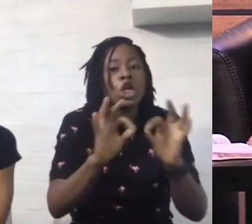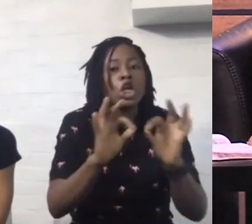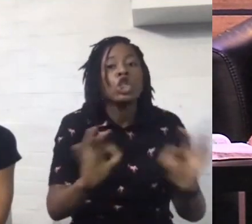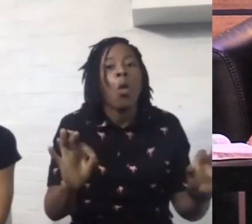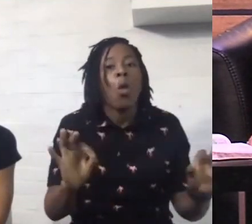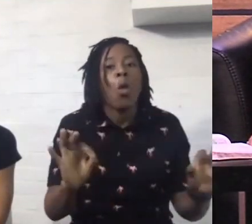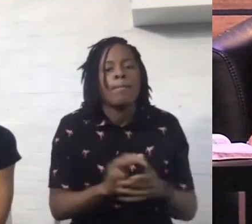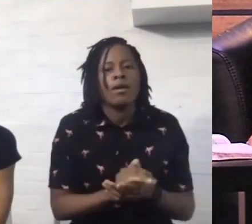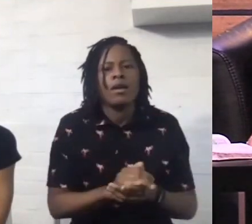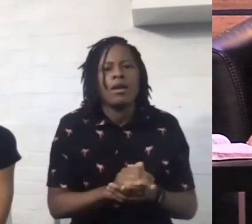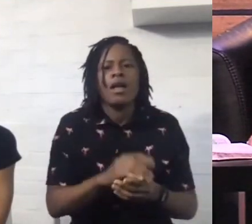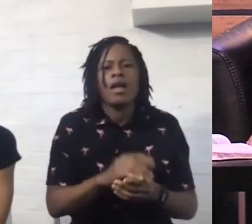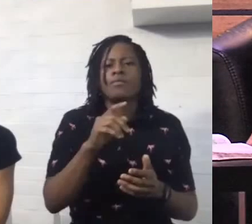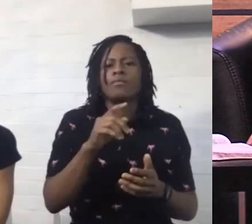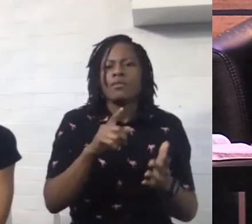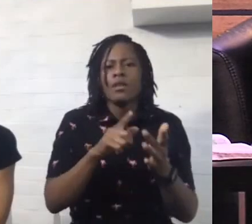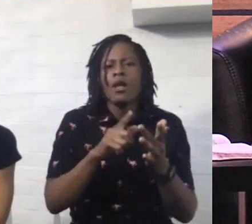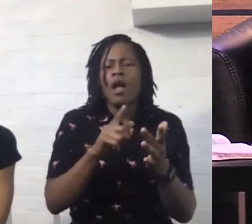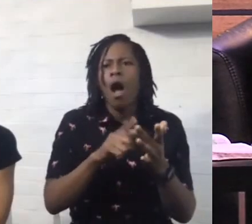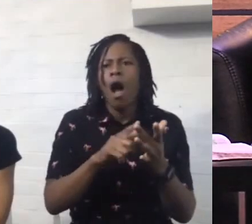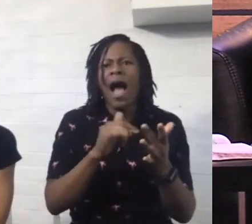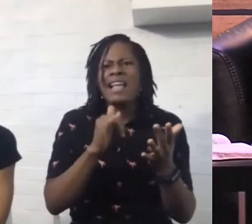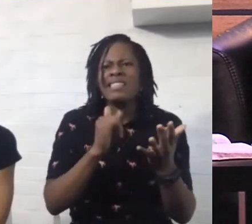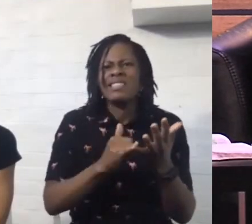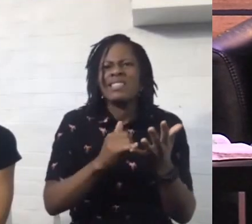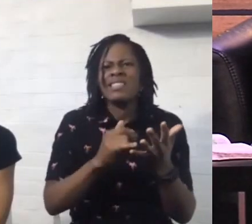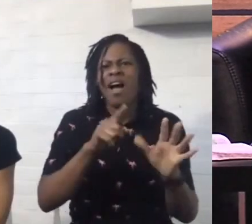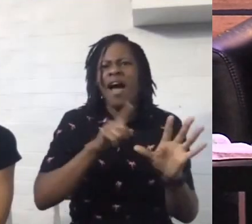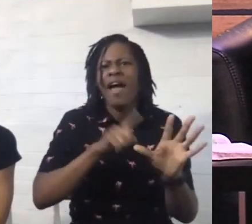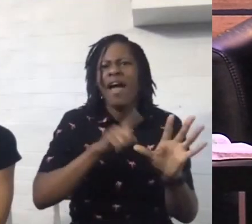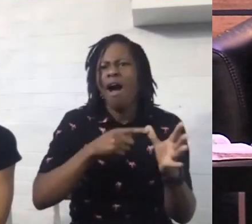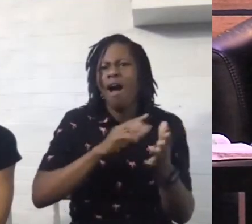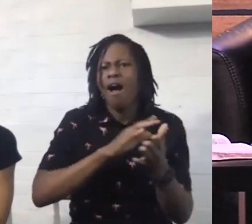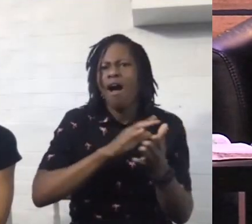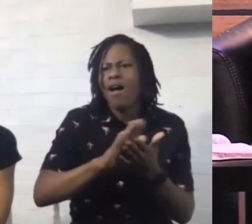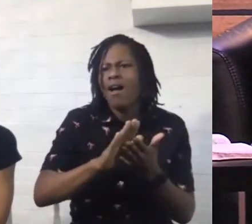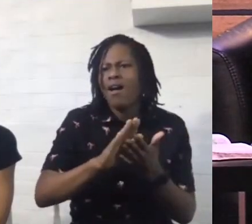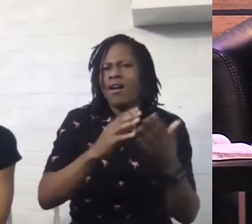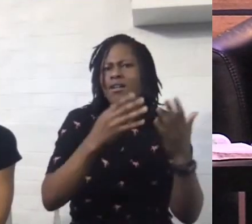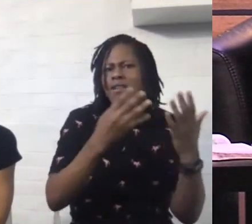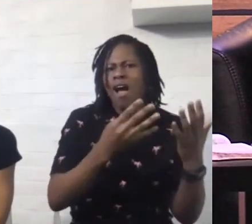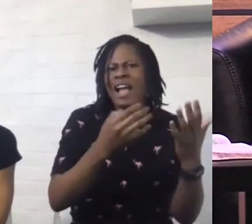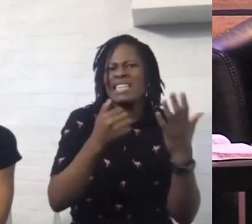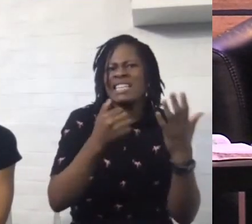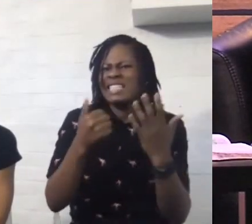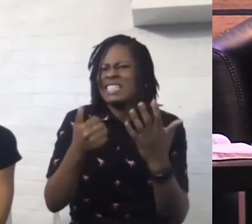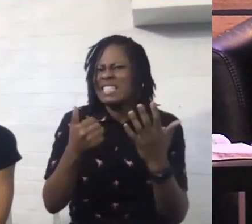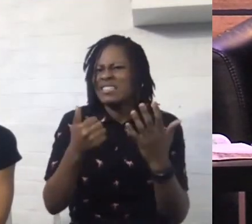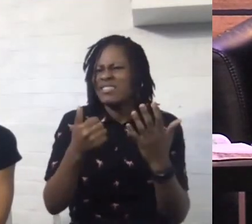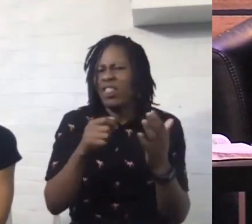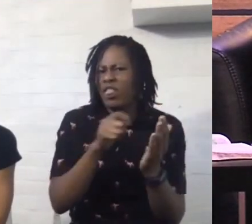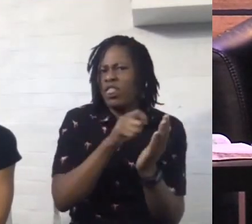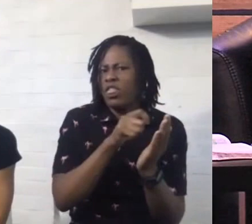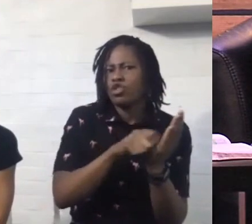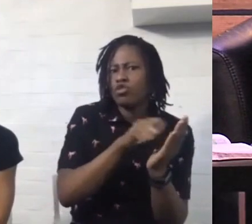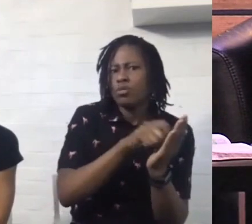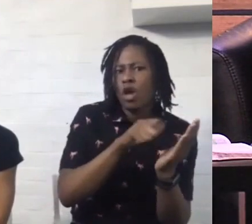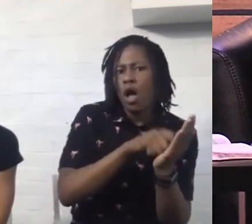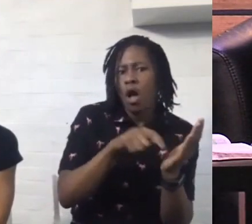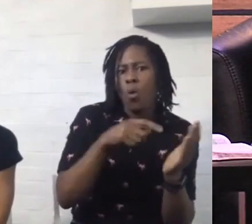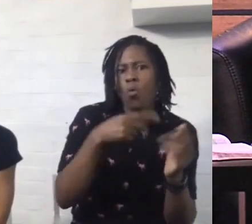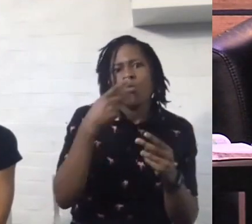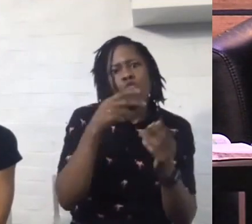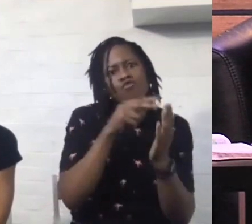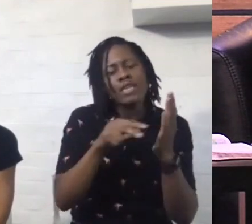verse 6 we know this scripture. We read it at Christmas a lot but let me read it to you as it should be